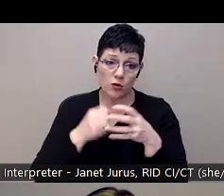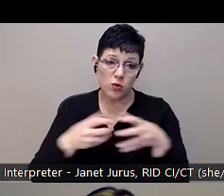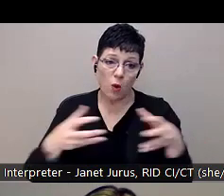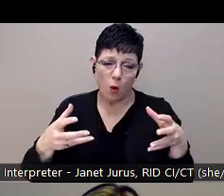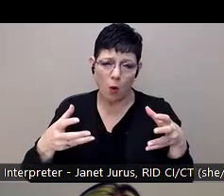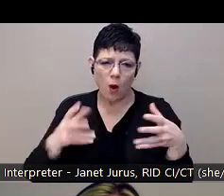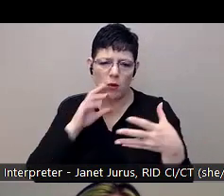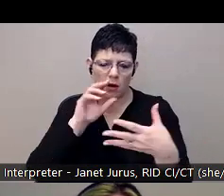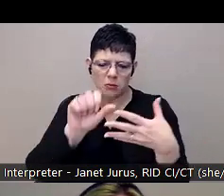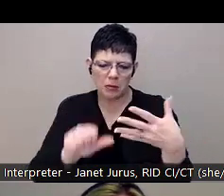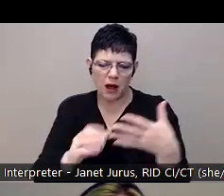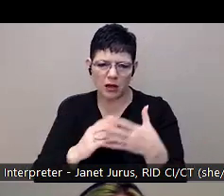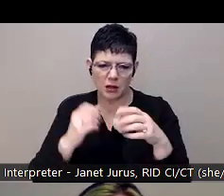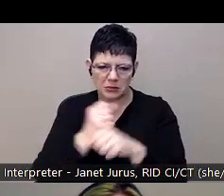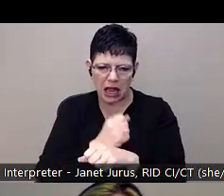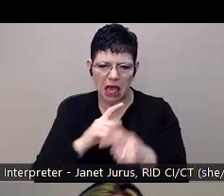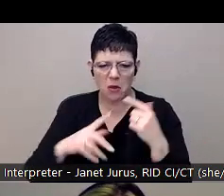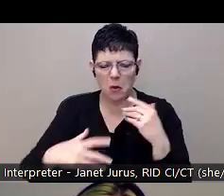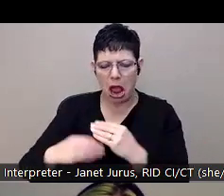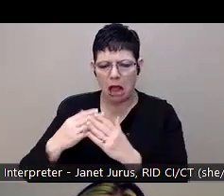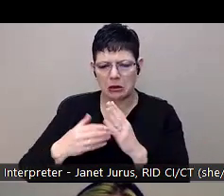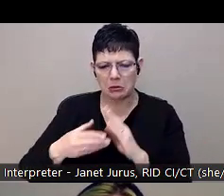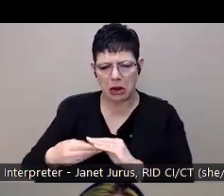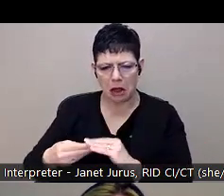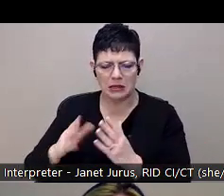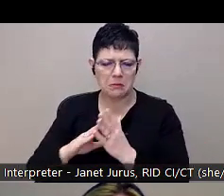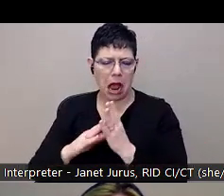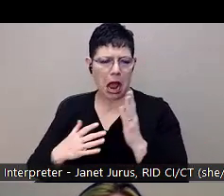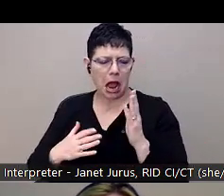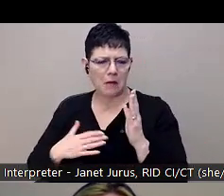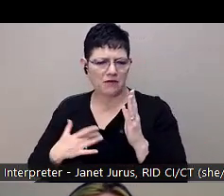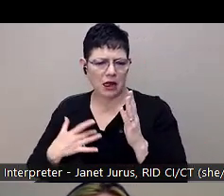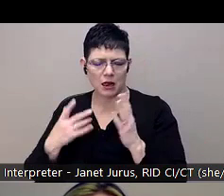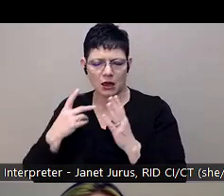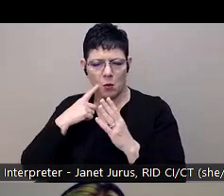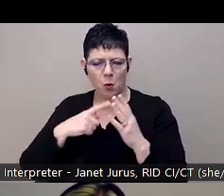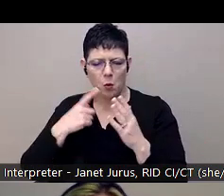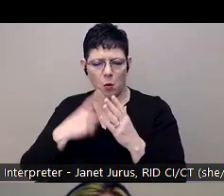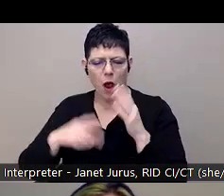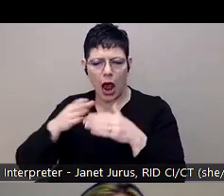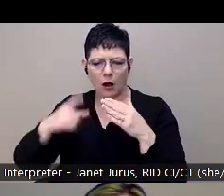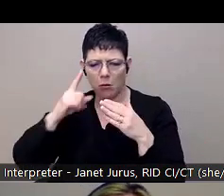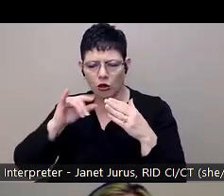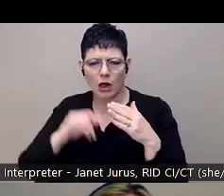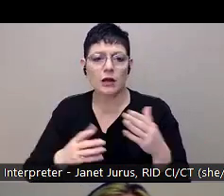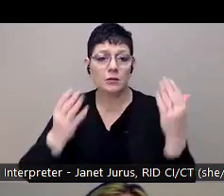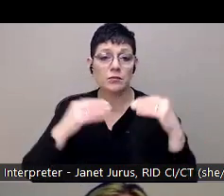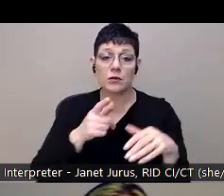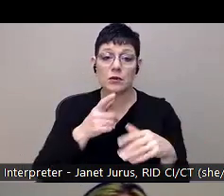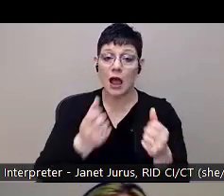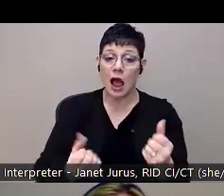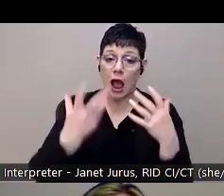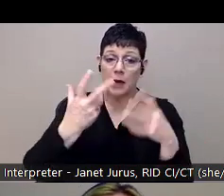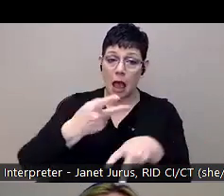through these stats and then I have a couple of things I can add just things that I've seen outcomes in the classrooms. Um, 96% maintain or improve